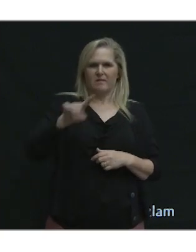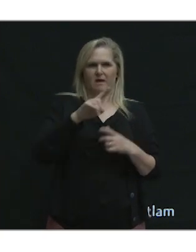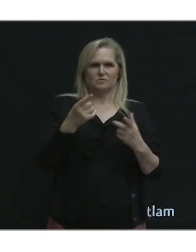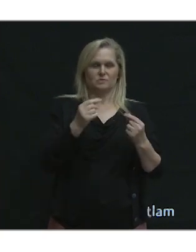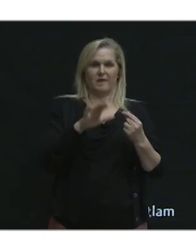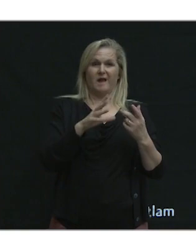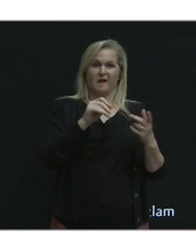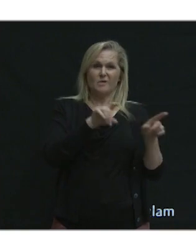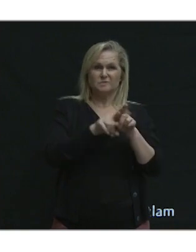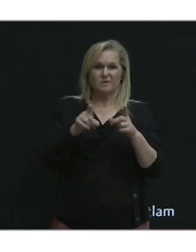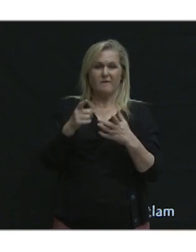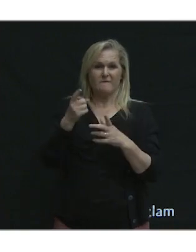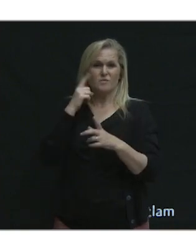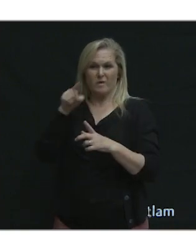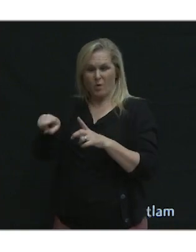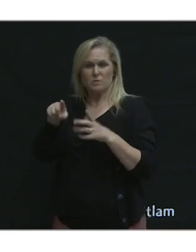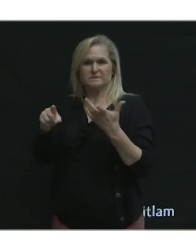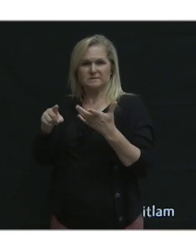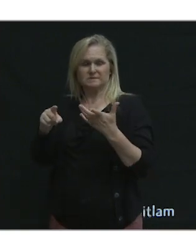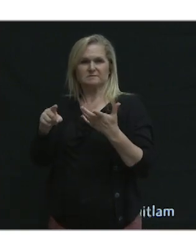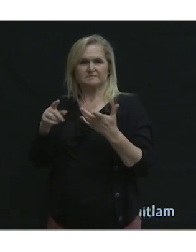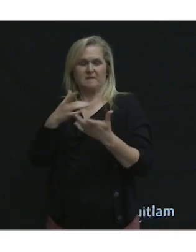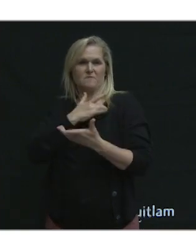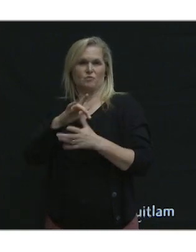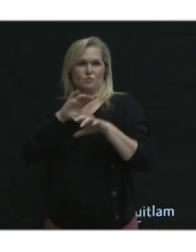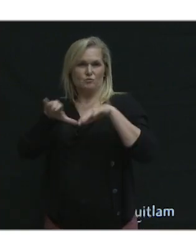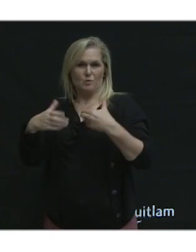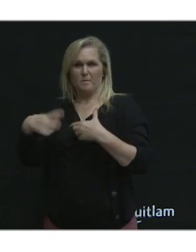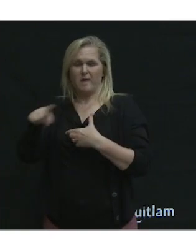get a ticket from a machine can be a big learning curve.